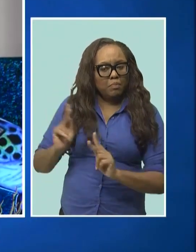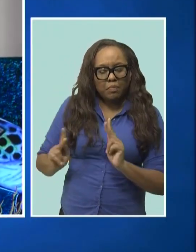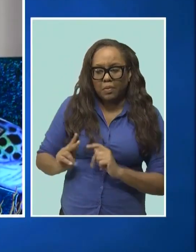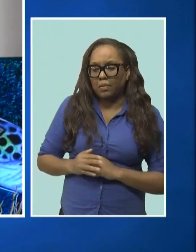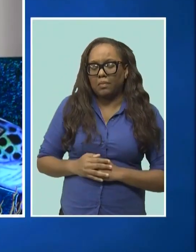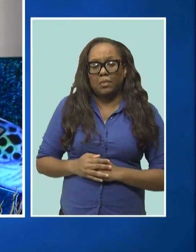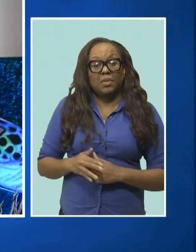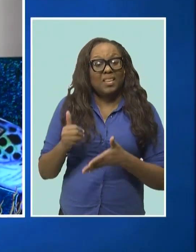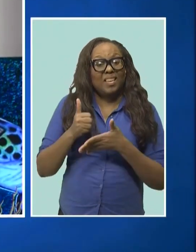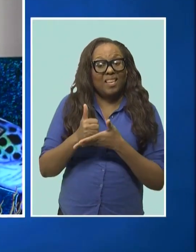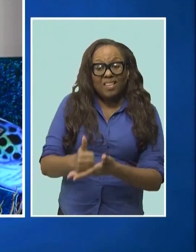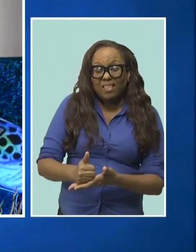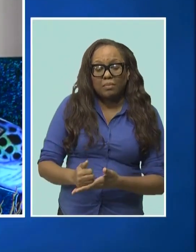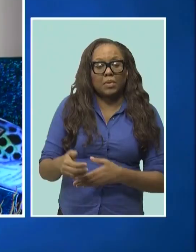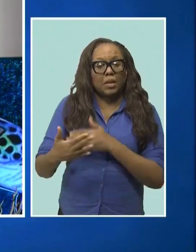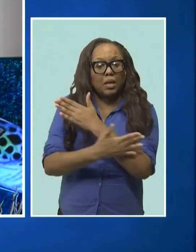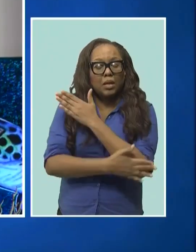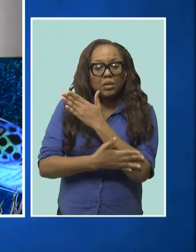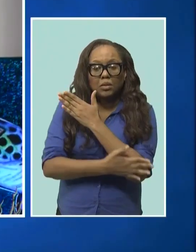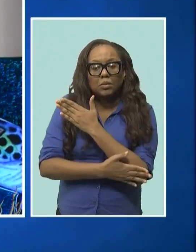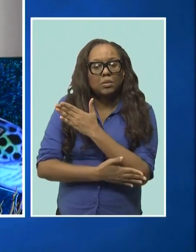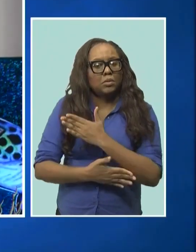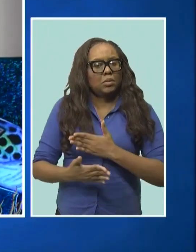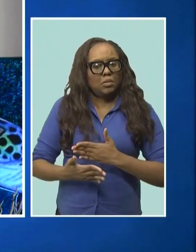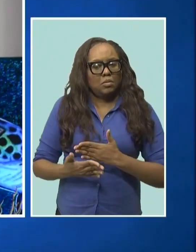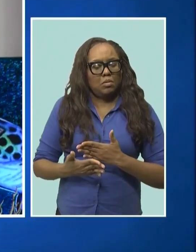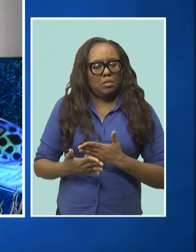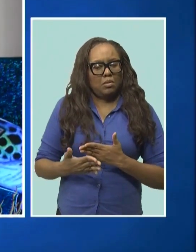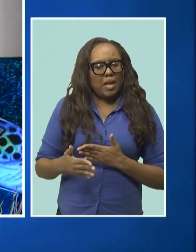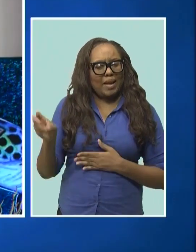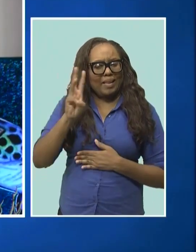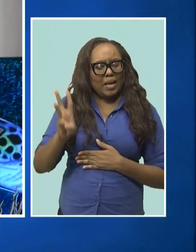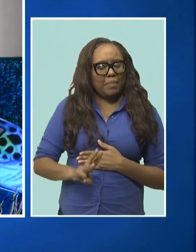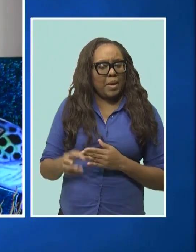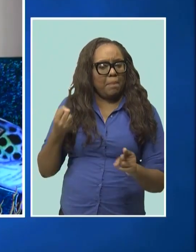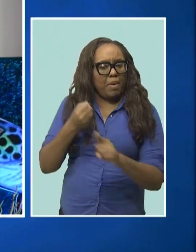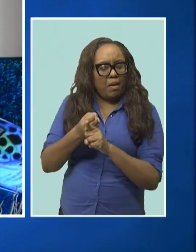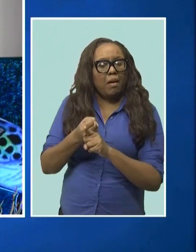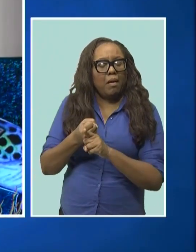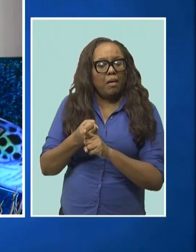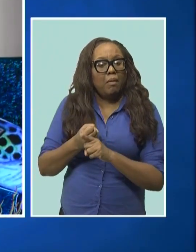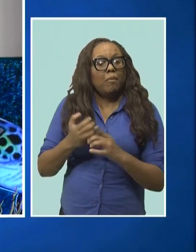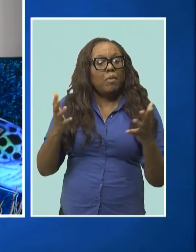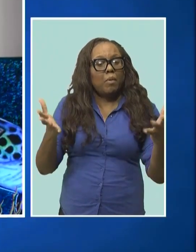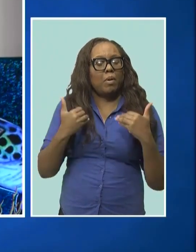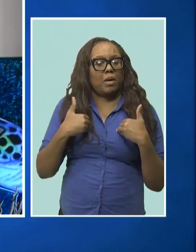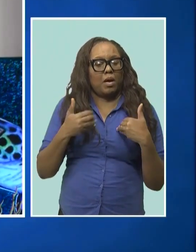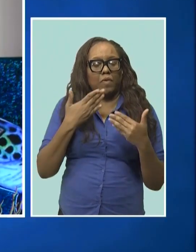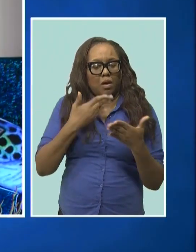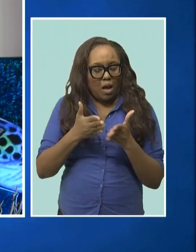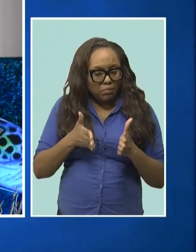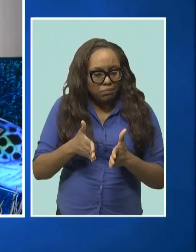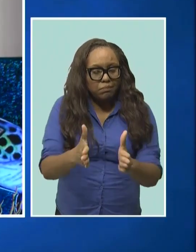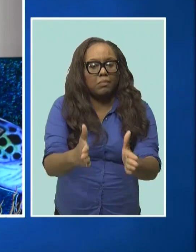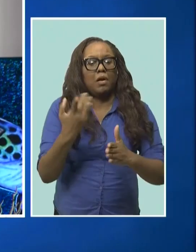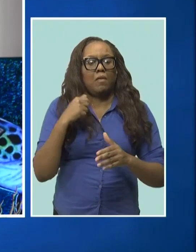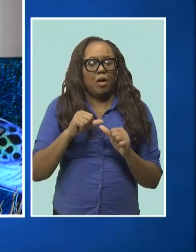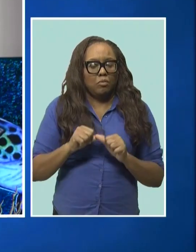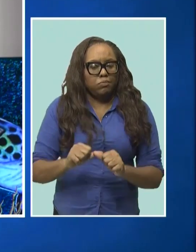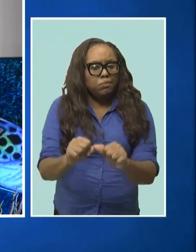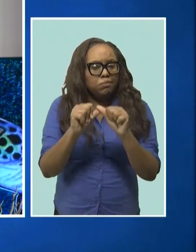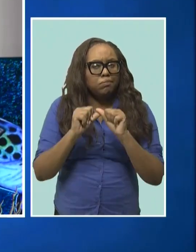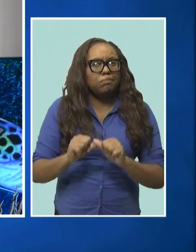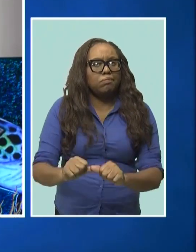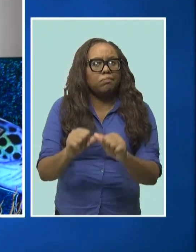environmental degradation. And it is within our hands to forge a path towards sustainability and resilience